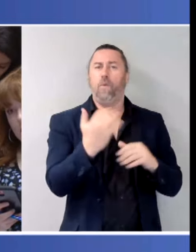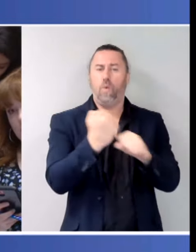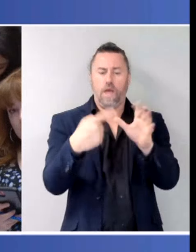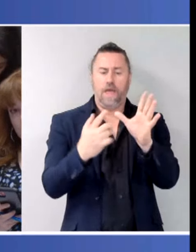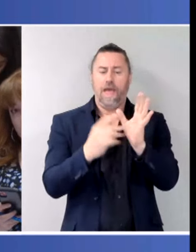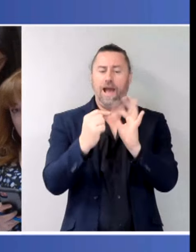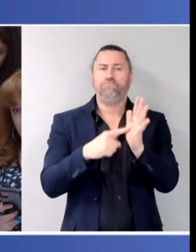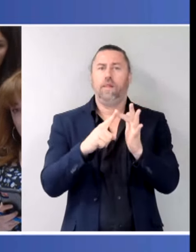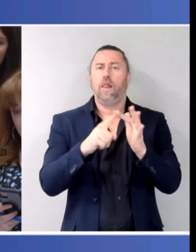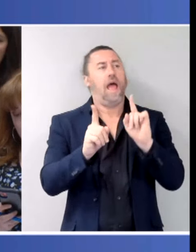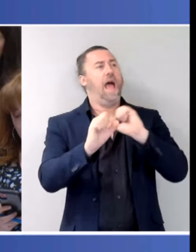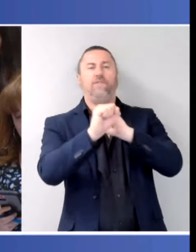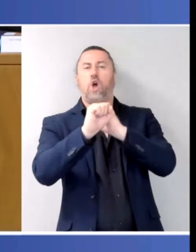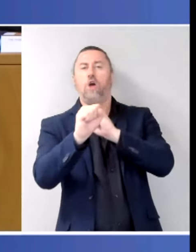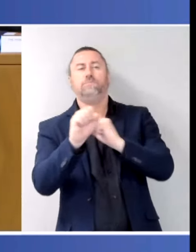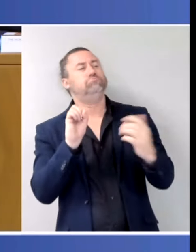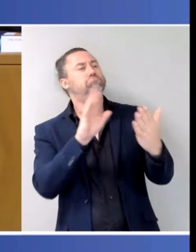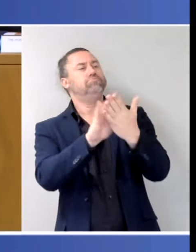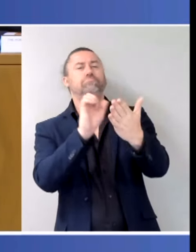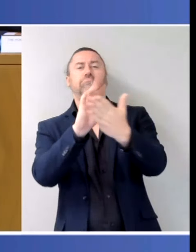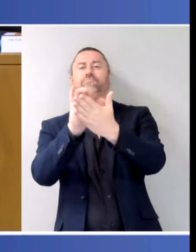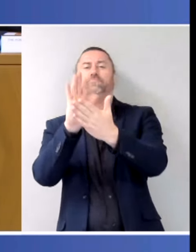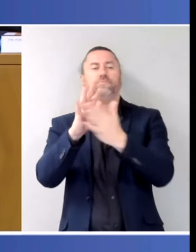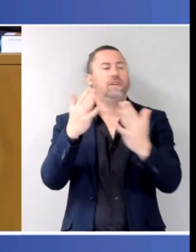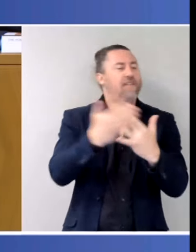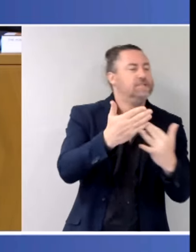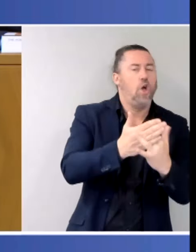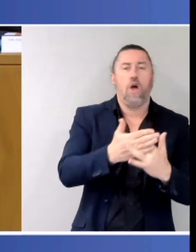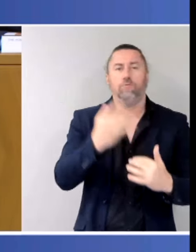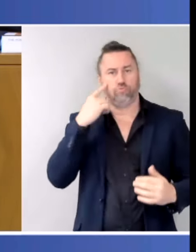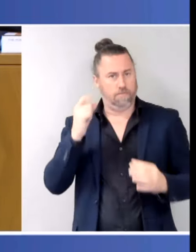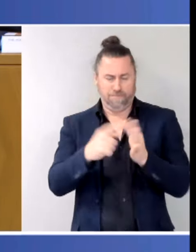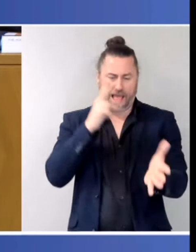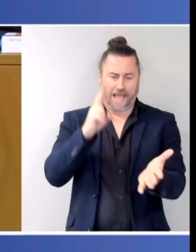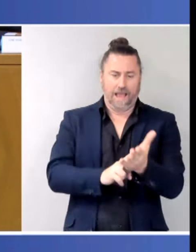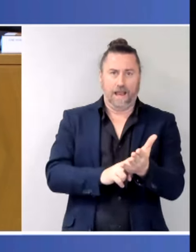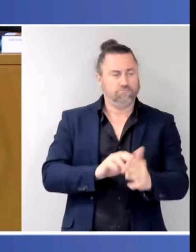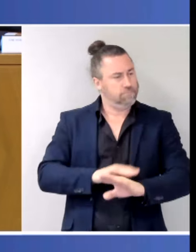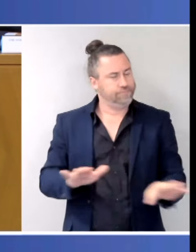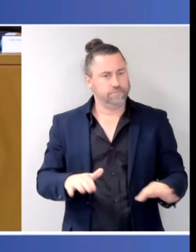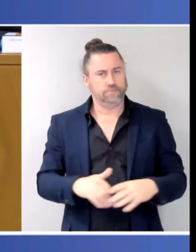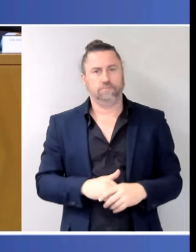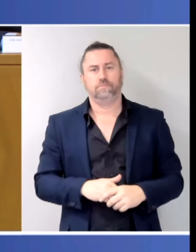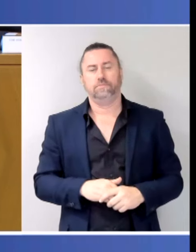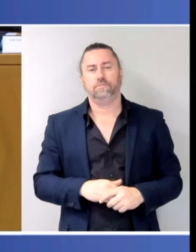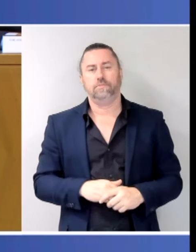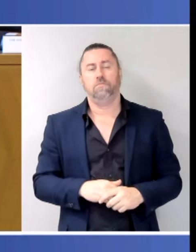Well, we discussed the impact that all of this has. We know that